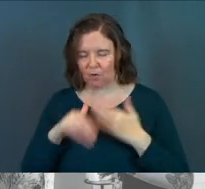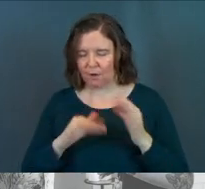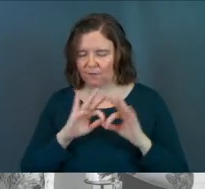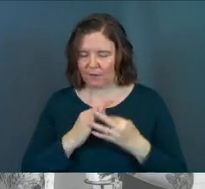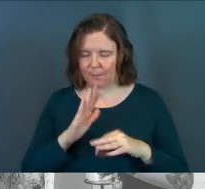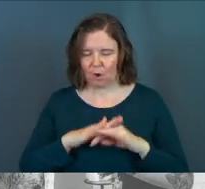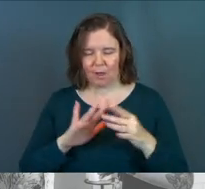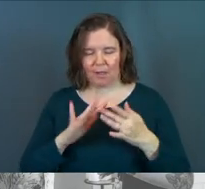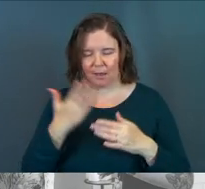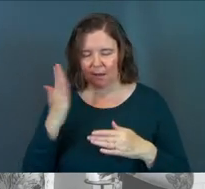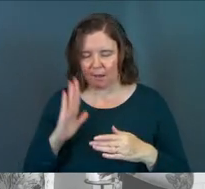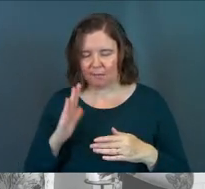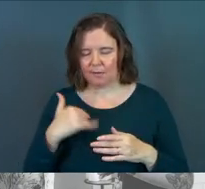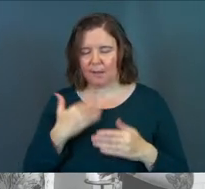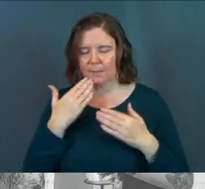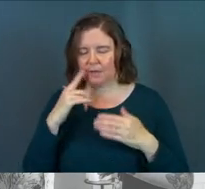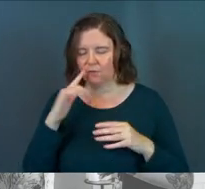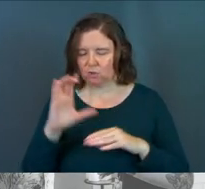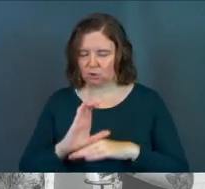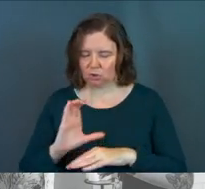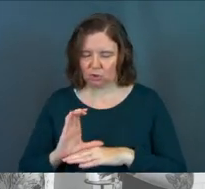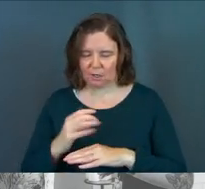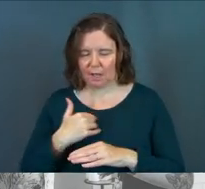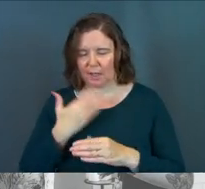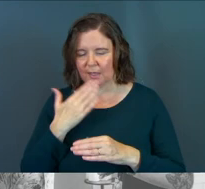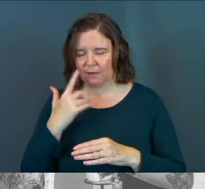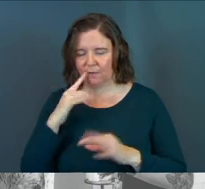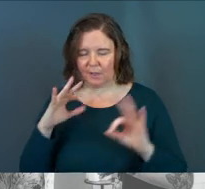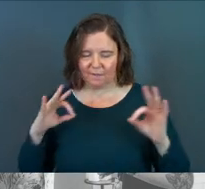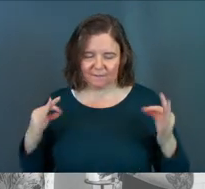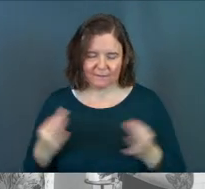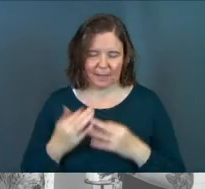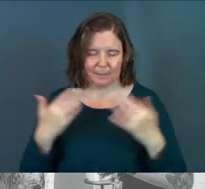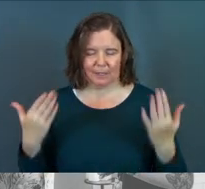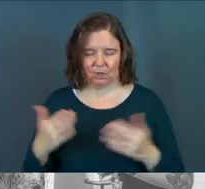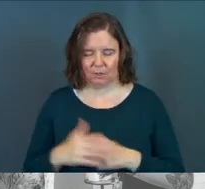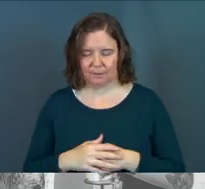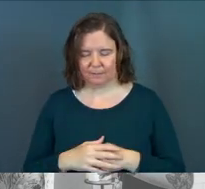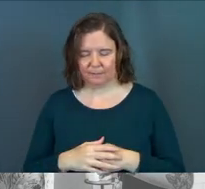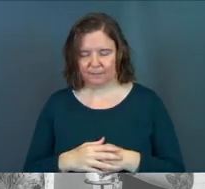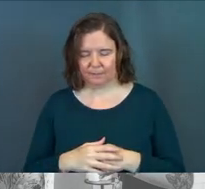for all of our family online, God. God, I'm thankful for this church, God. I'm thankful for the family here.